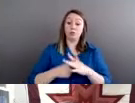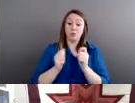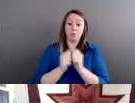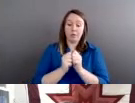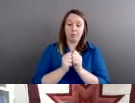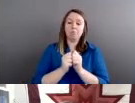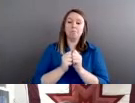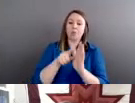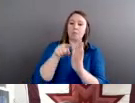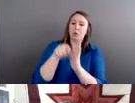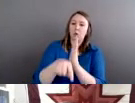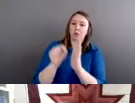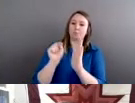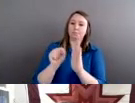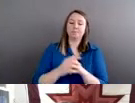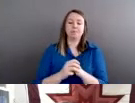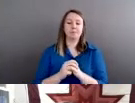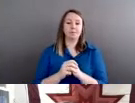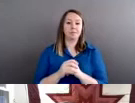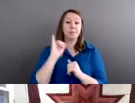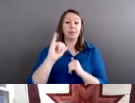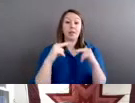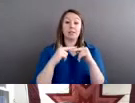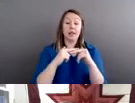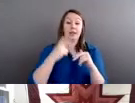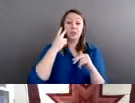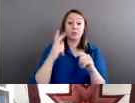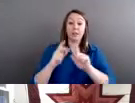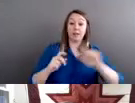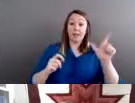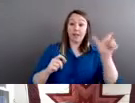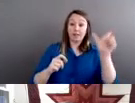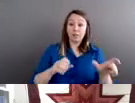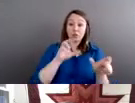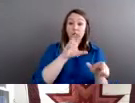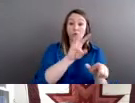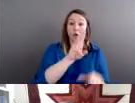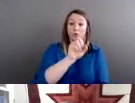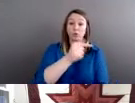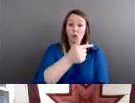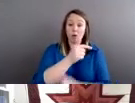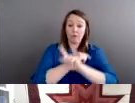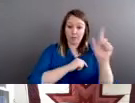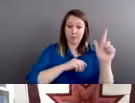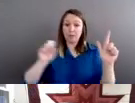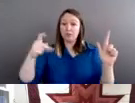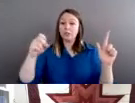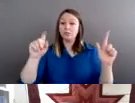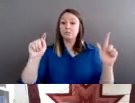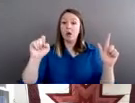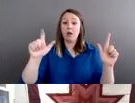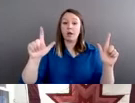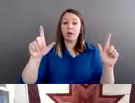On this slide you see Crow Dog on the left, and Spotted Tail on the right. And these are two